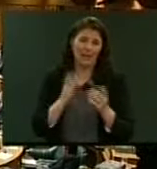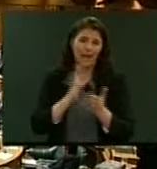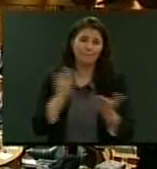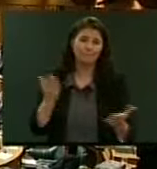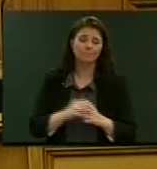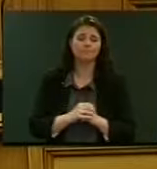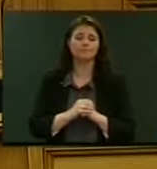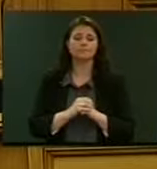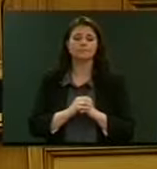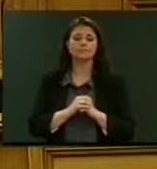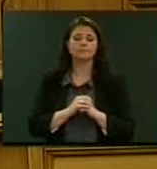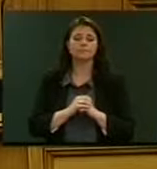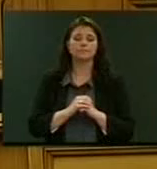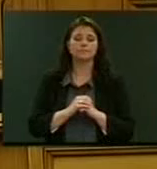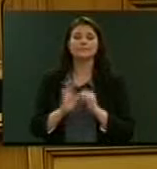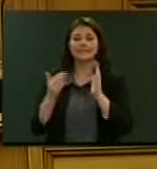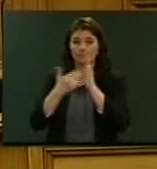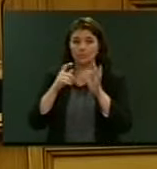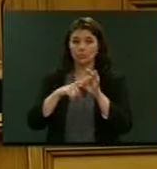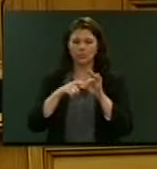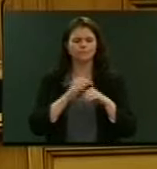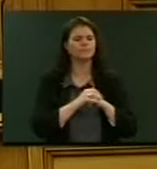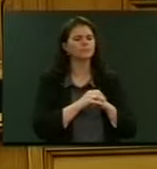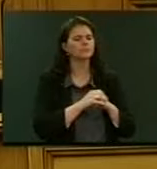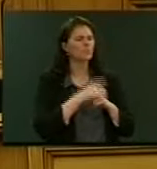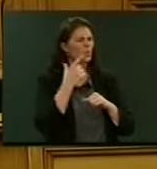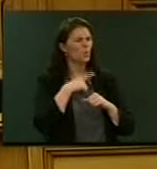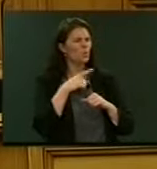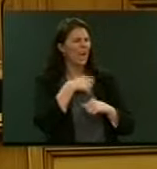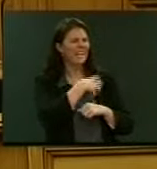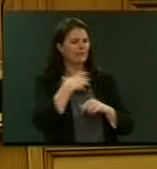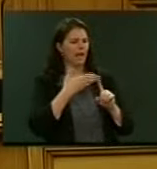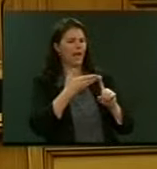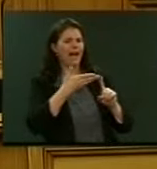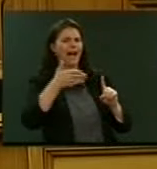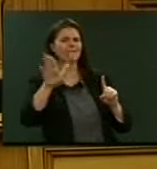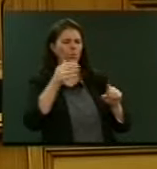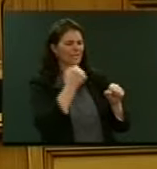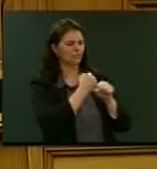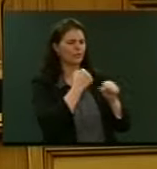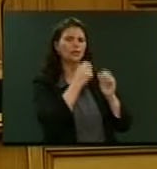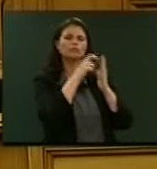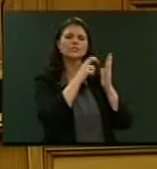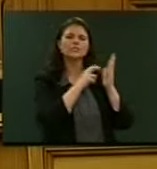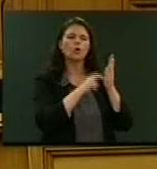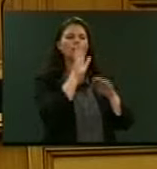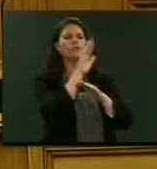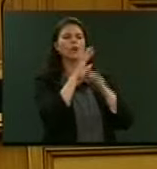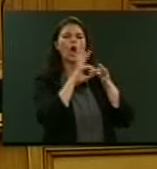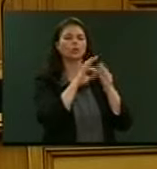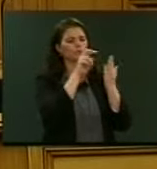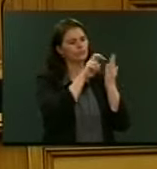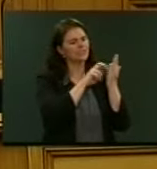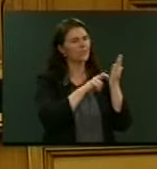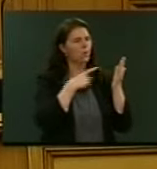Supplementary question, Andrew Williams. To the Minister, why is the Government avoiding developing a comprehensive registry of foreign ownership if